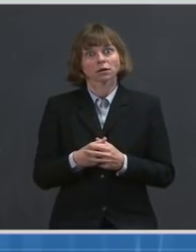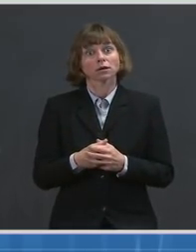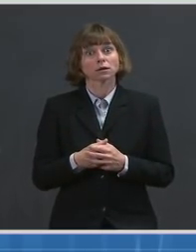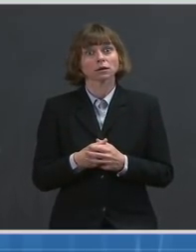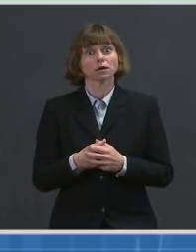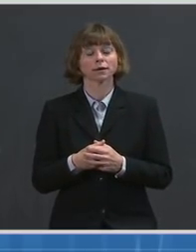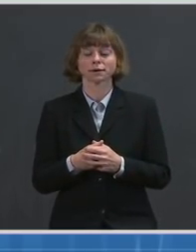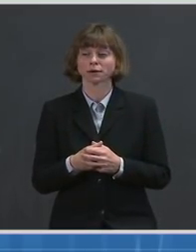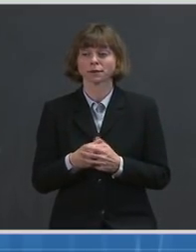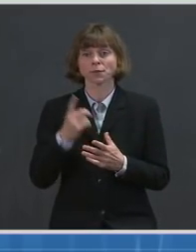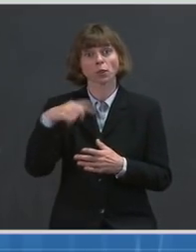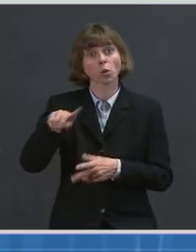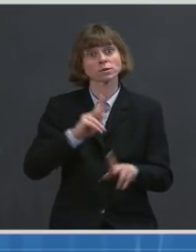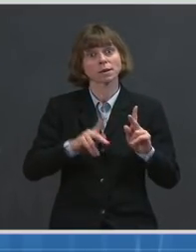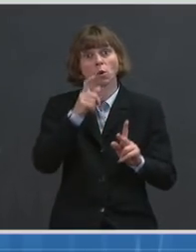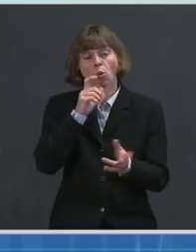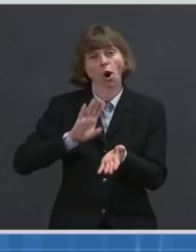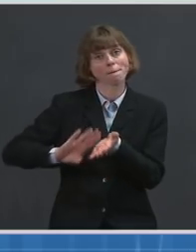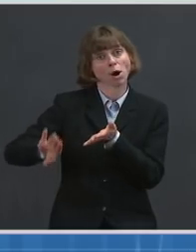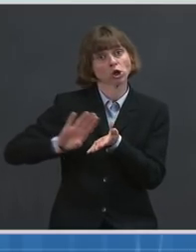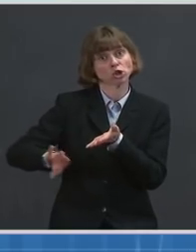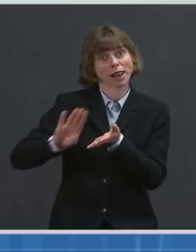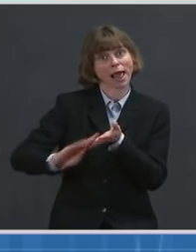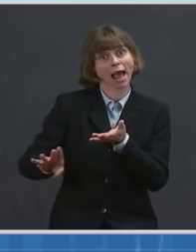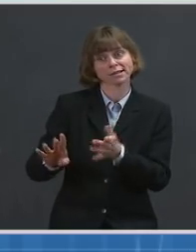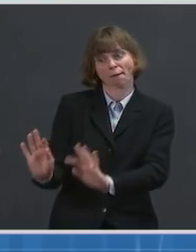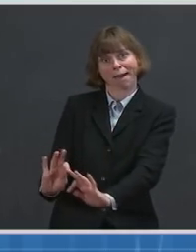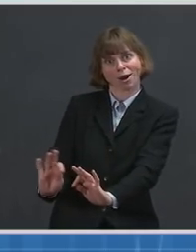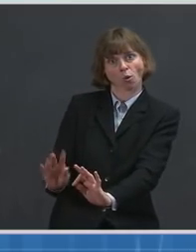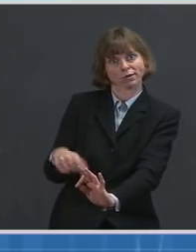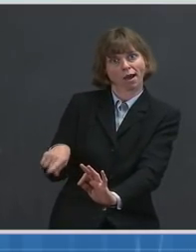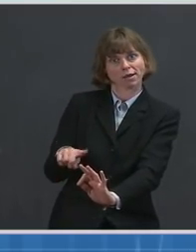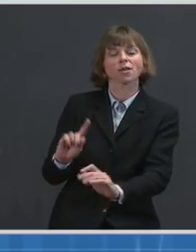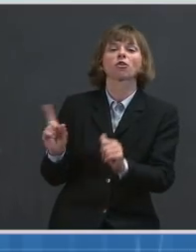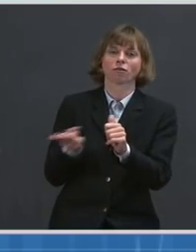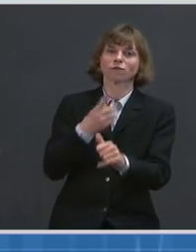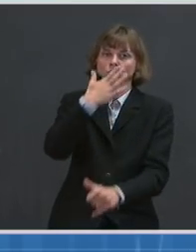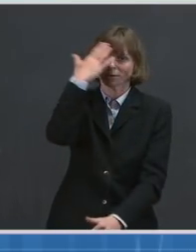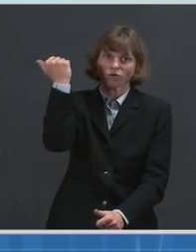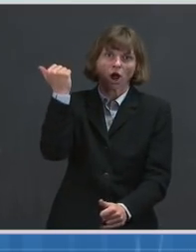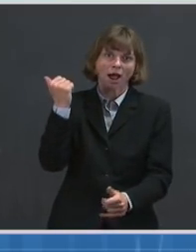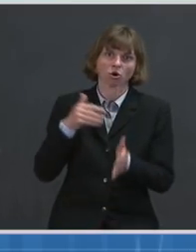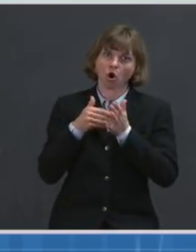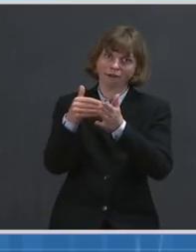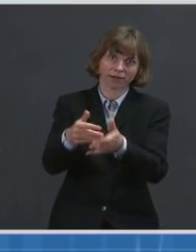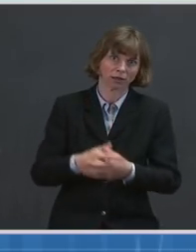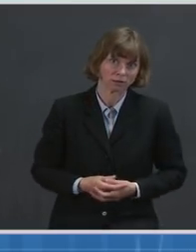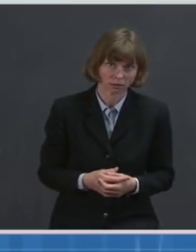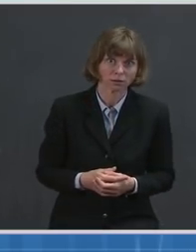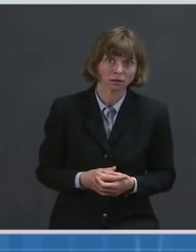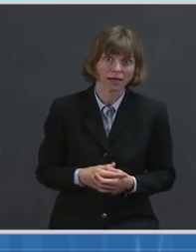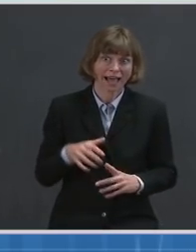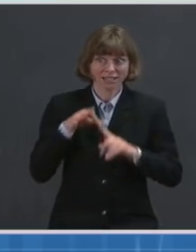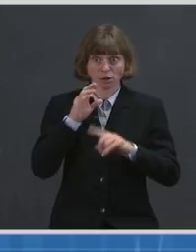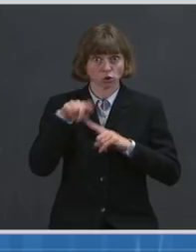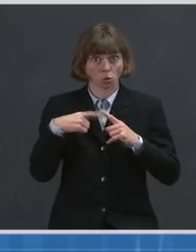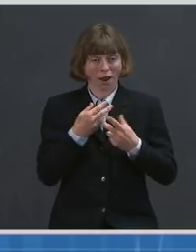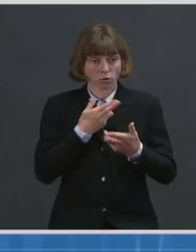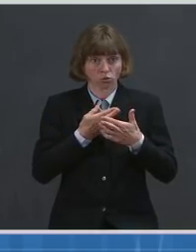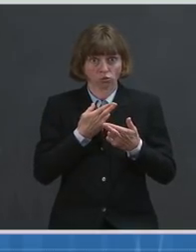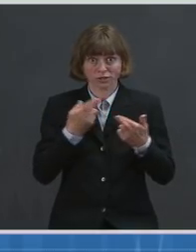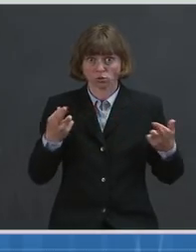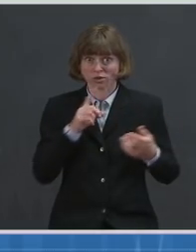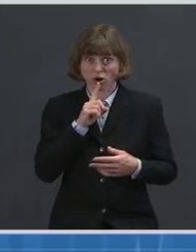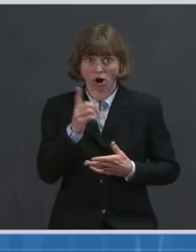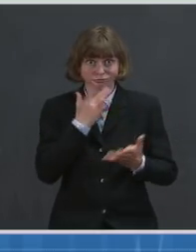marginalized and minoritized communities are often the first to be forgotten, especially when resources are in short supply. And